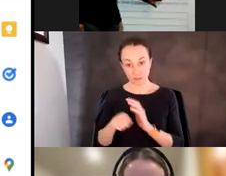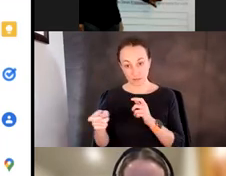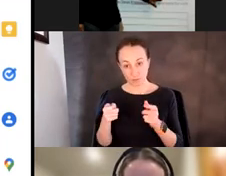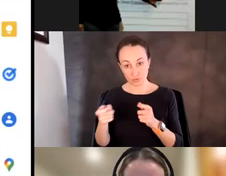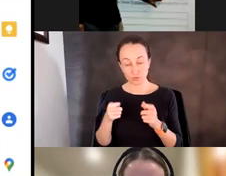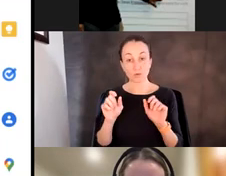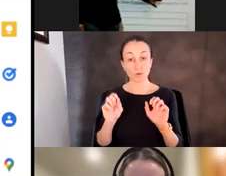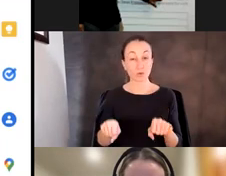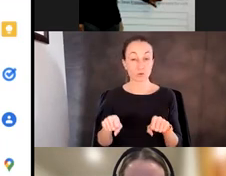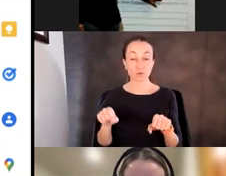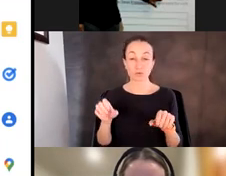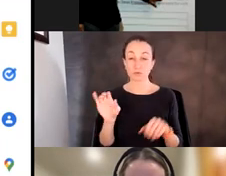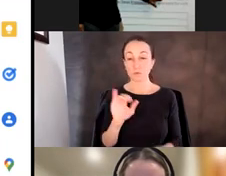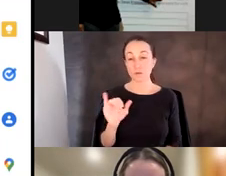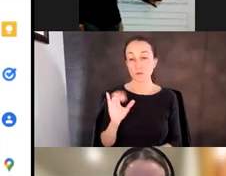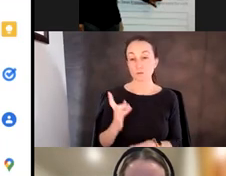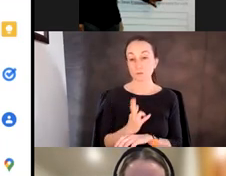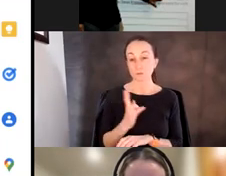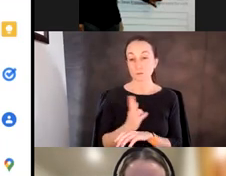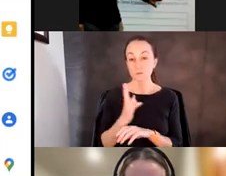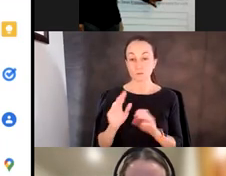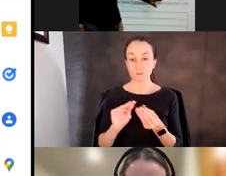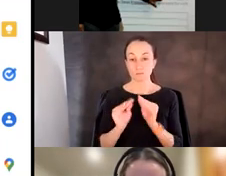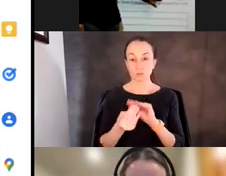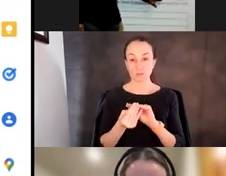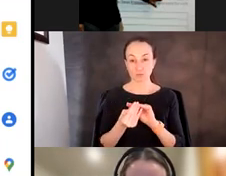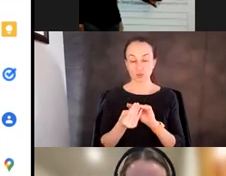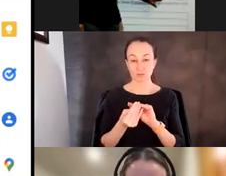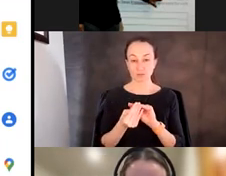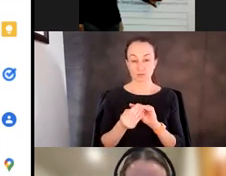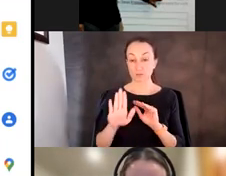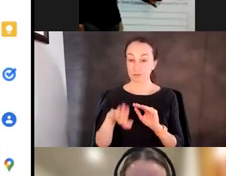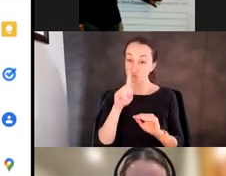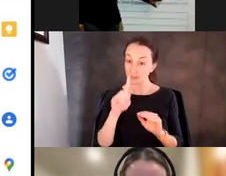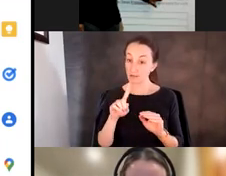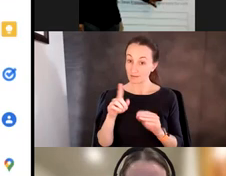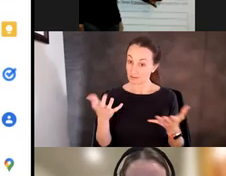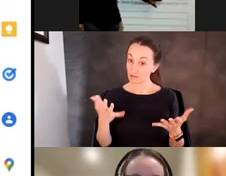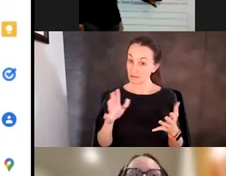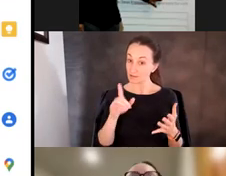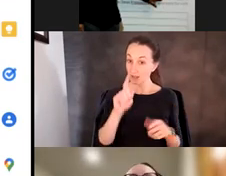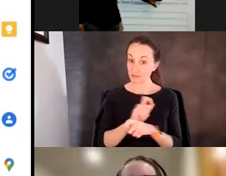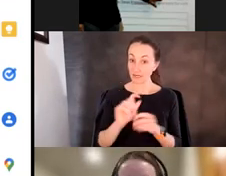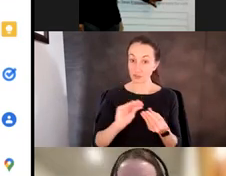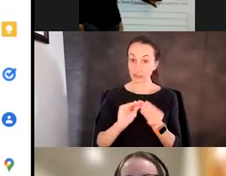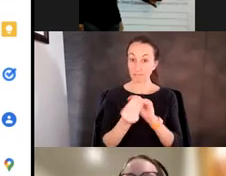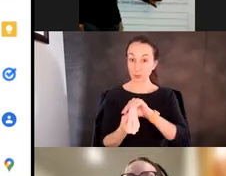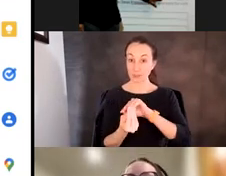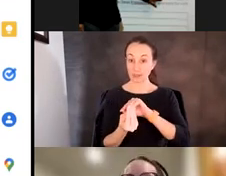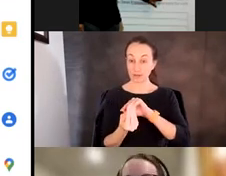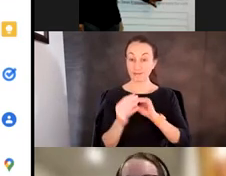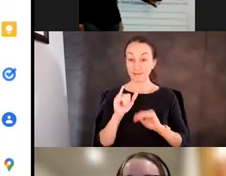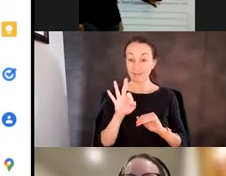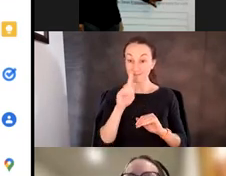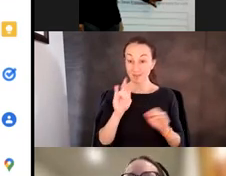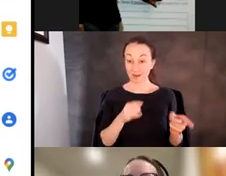uh, kind of the mutations seen there. Actually, I'm curious if it mutates at all. And if, if it does have mutations, if you can kind of tell those